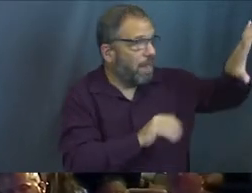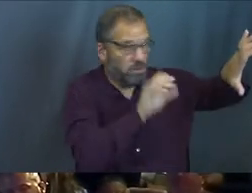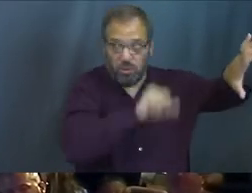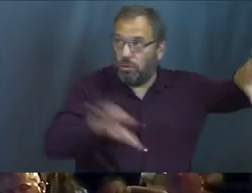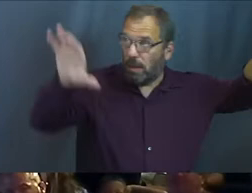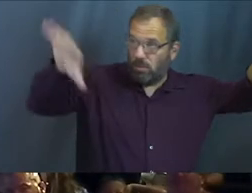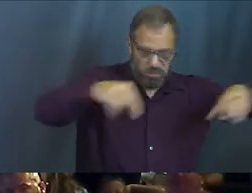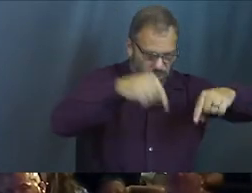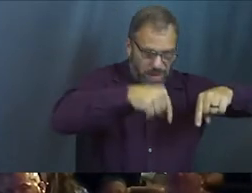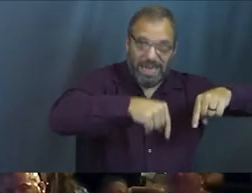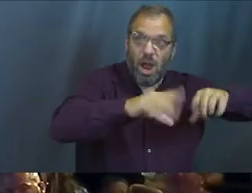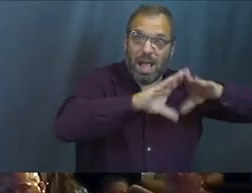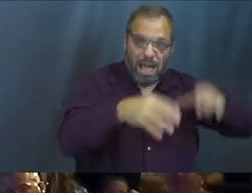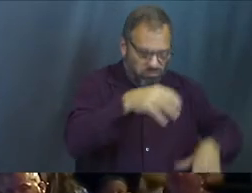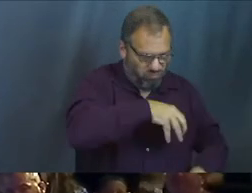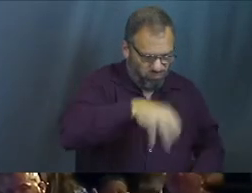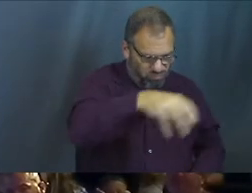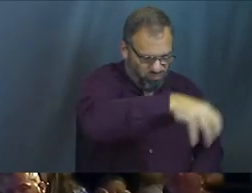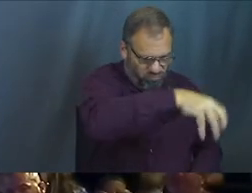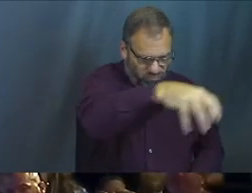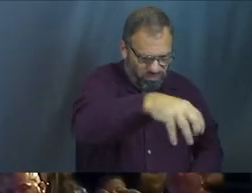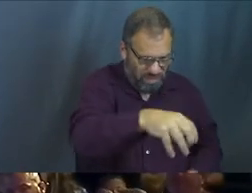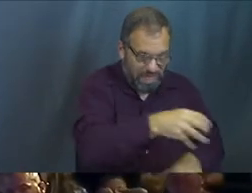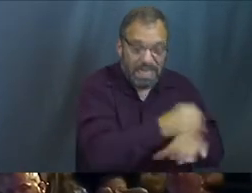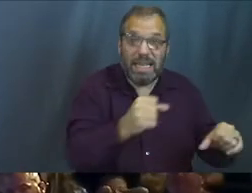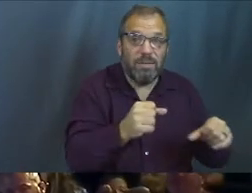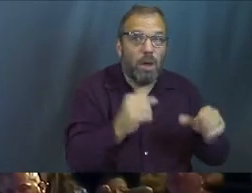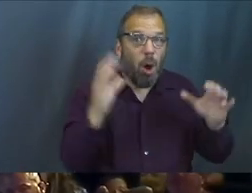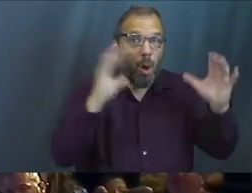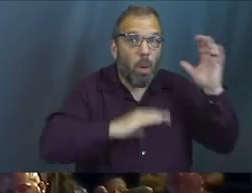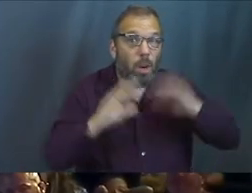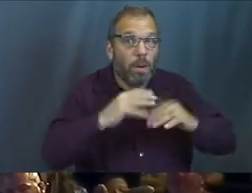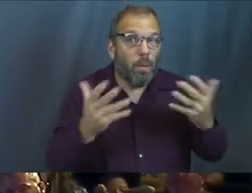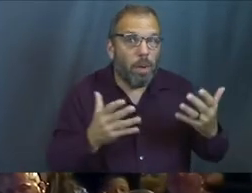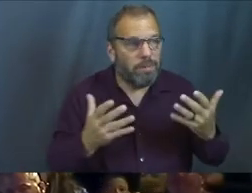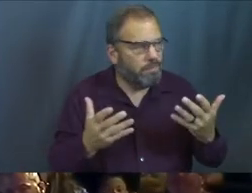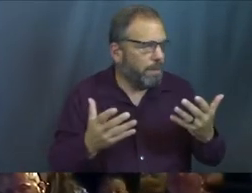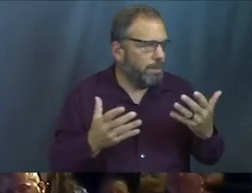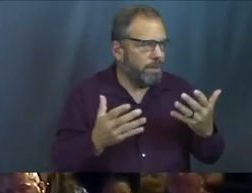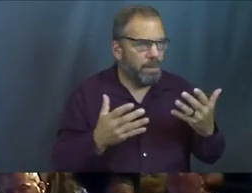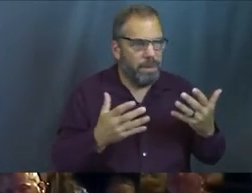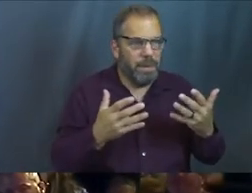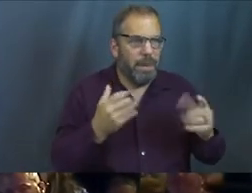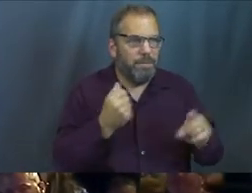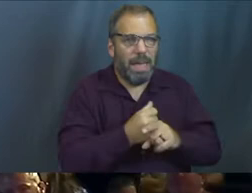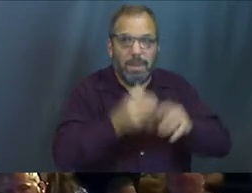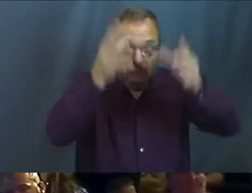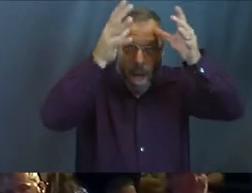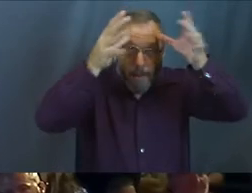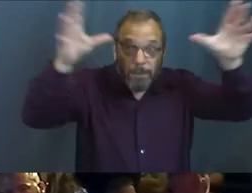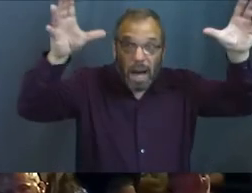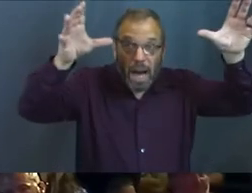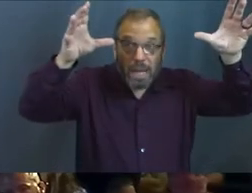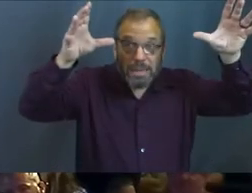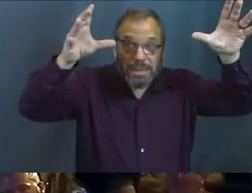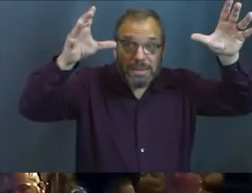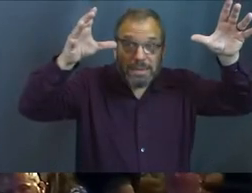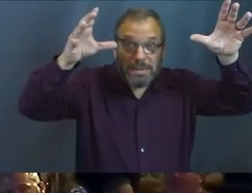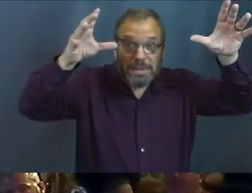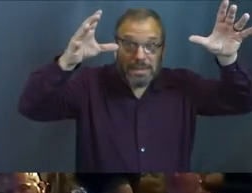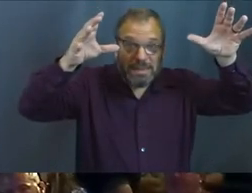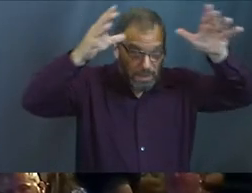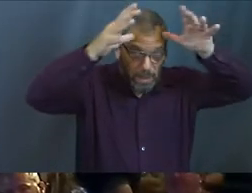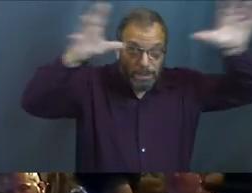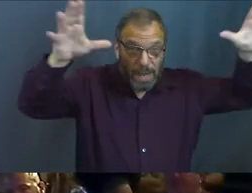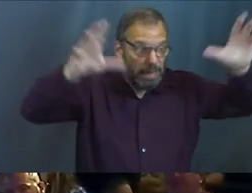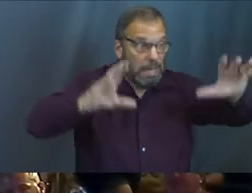the housing was, and it was just, it was super safe. The biggest worry was like, you might run into like, you know, a 12-point buck in the middle of the road, and then you're screaming and running away